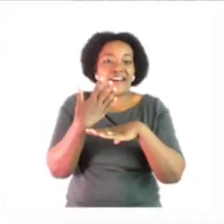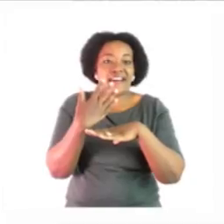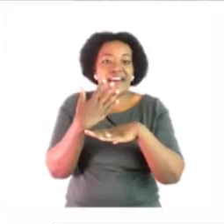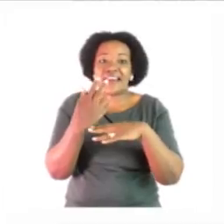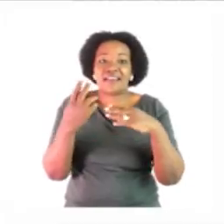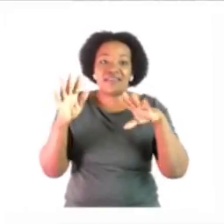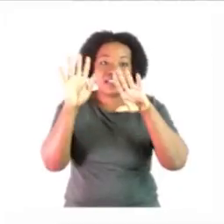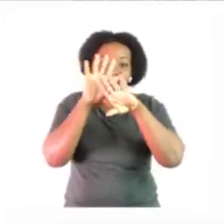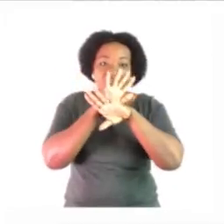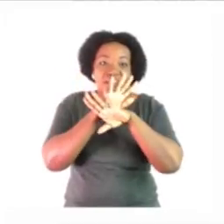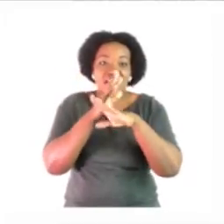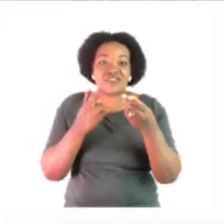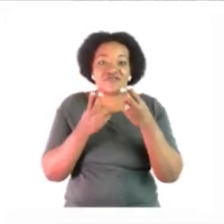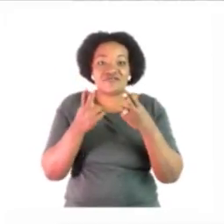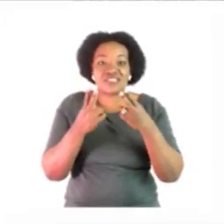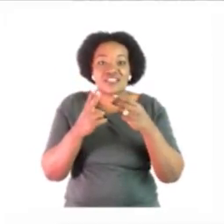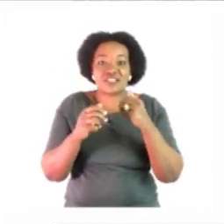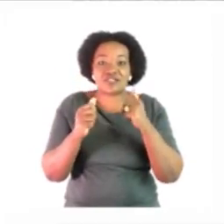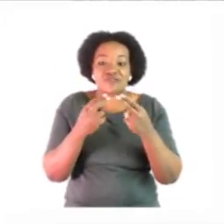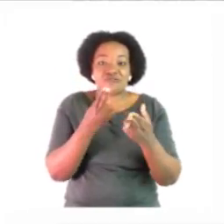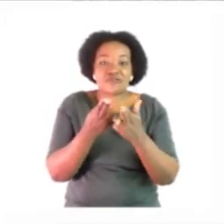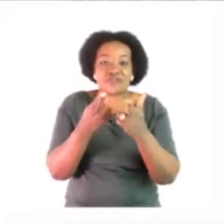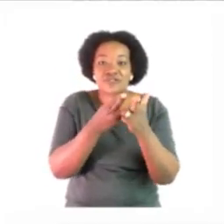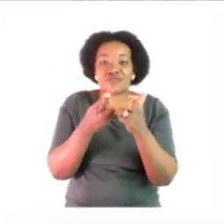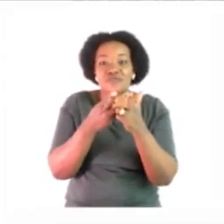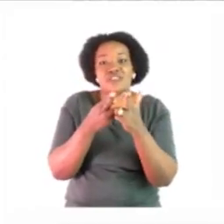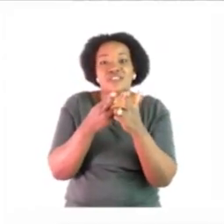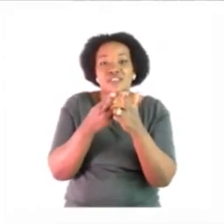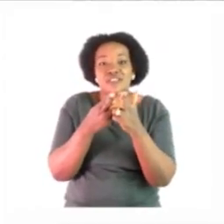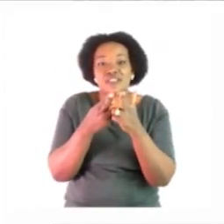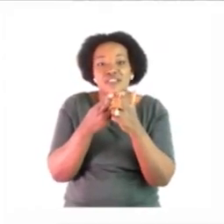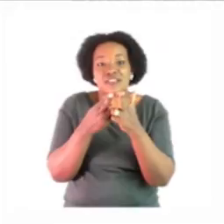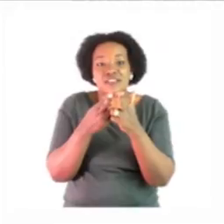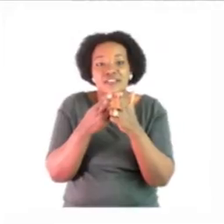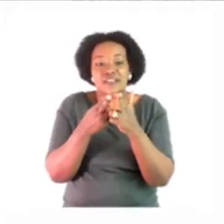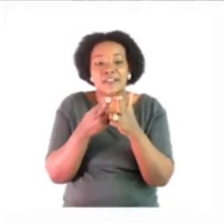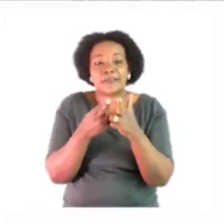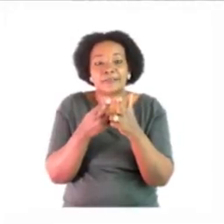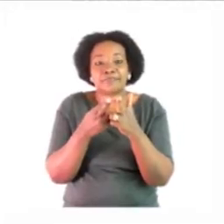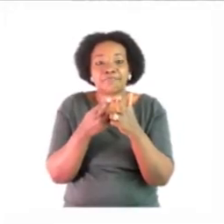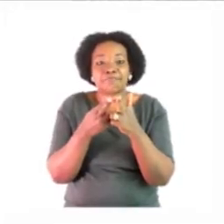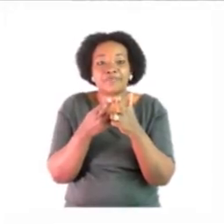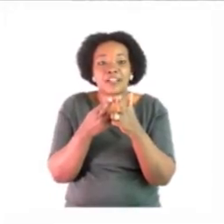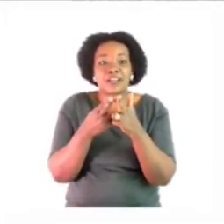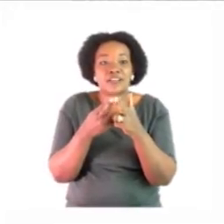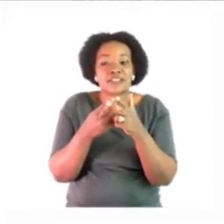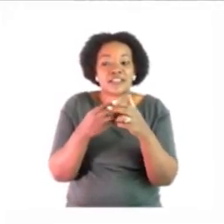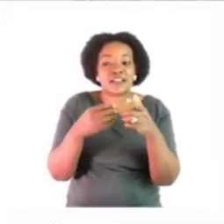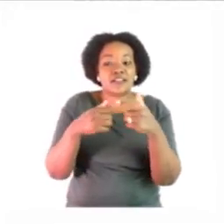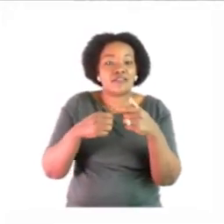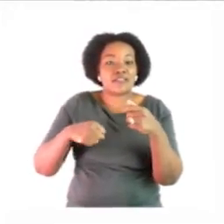husband they usually go to a french or italian restaurant on